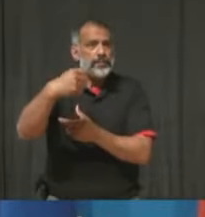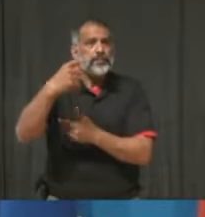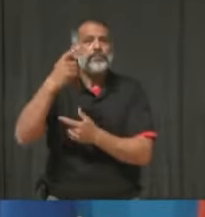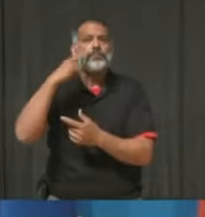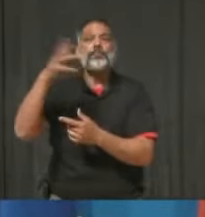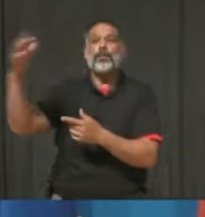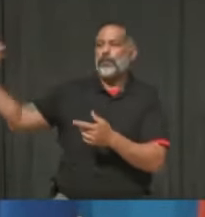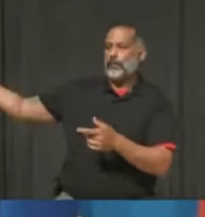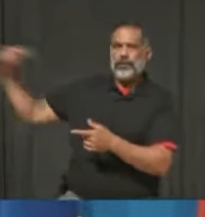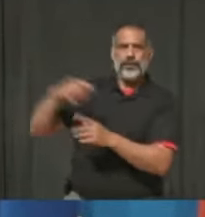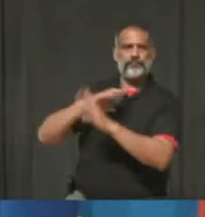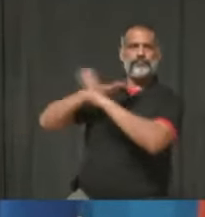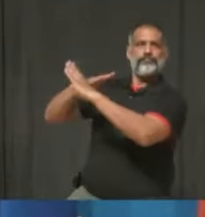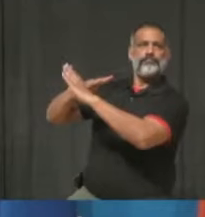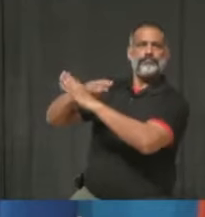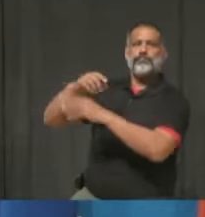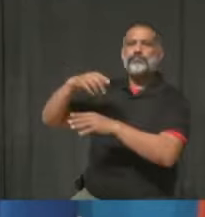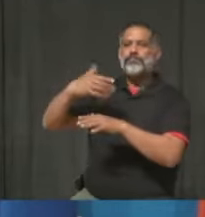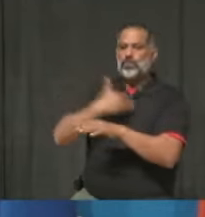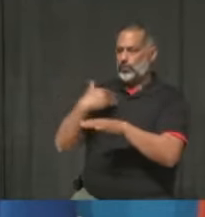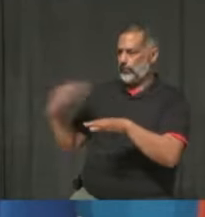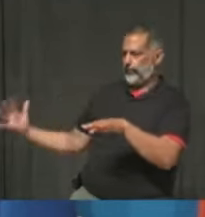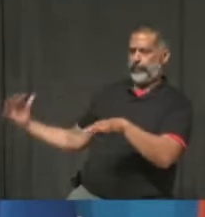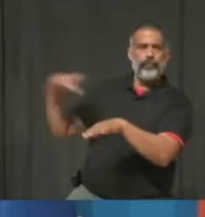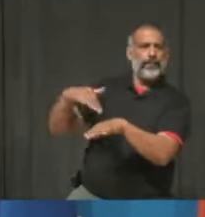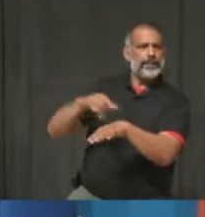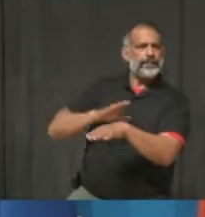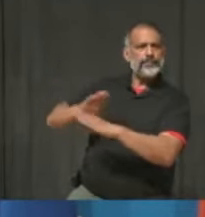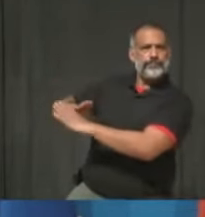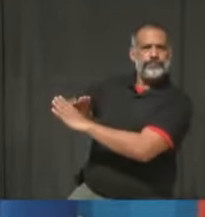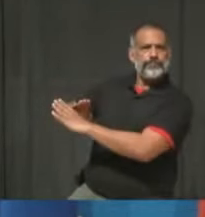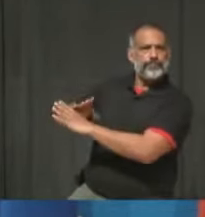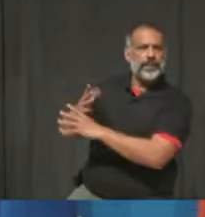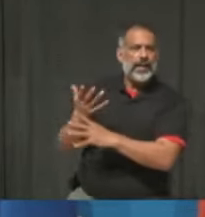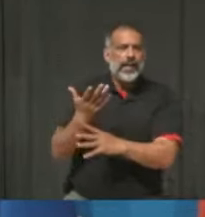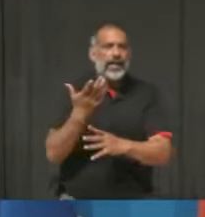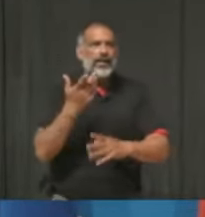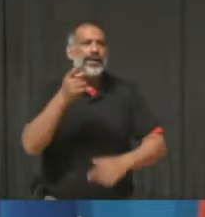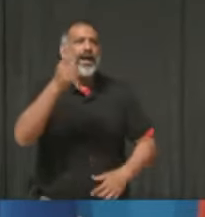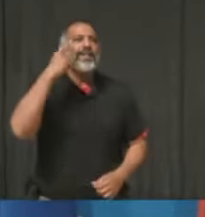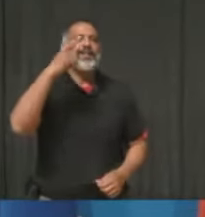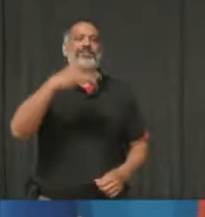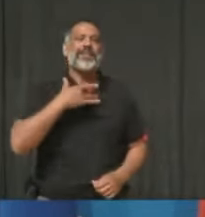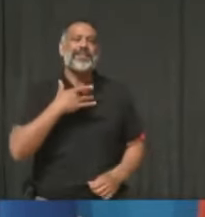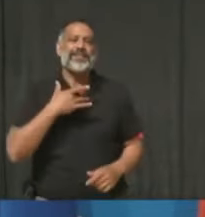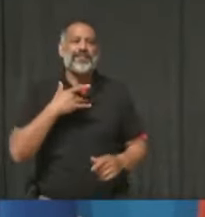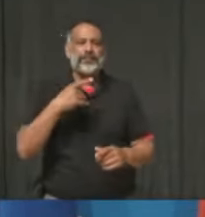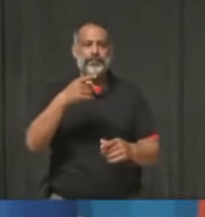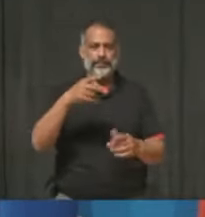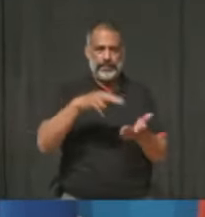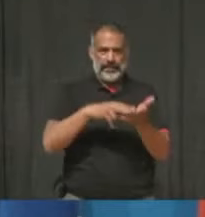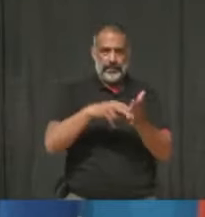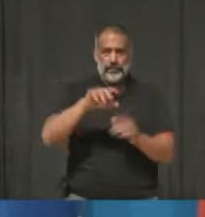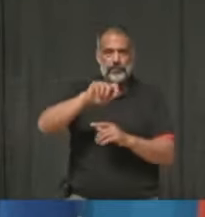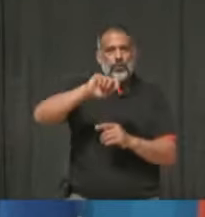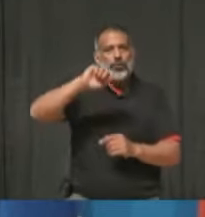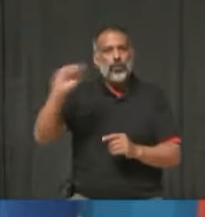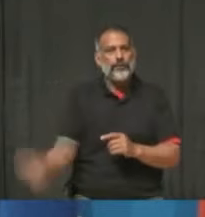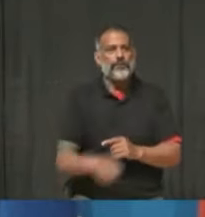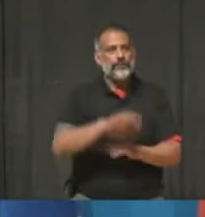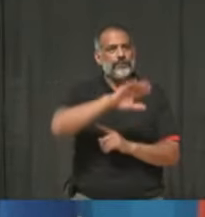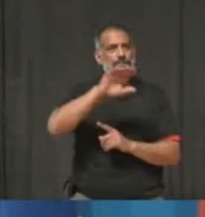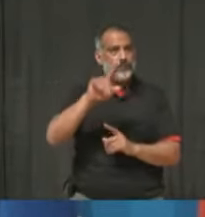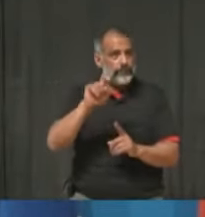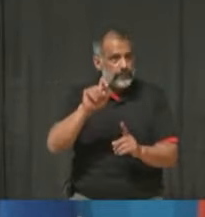city? I think Dr. Youni was probably specifically referring to the golf. We have two great golf courses here in Mississauga, but often people are